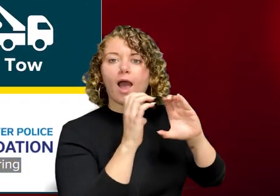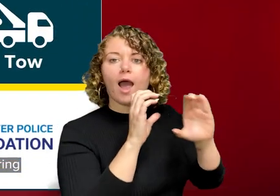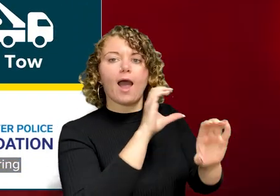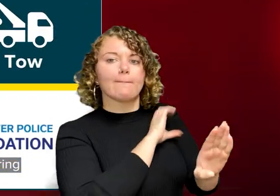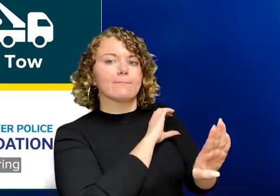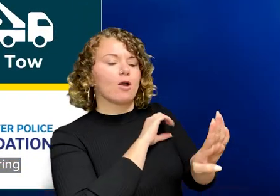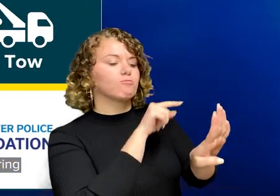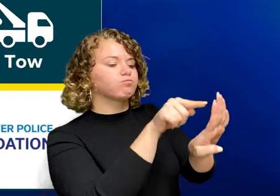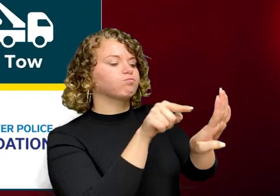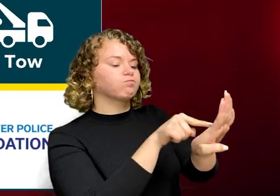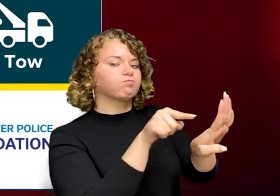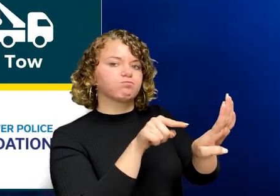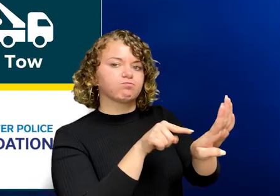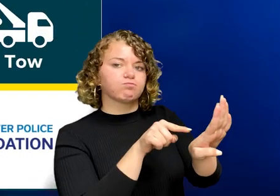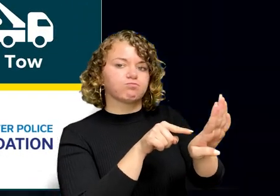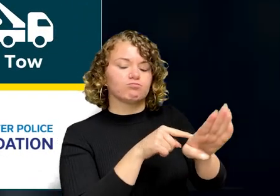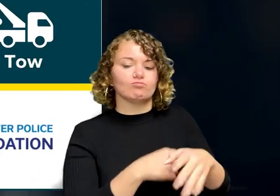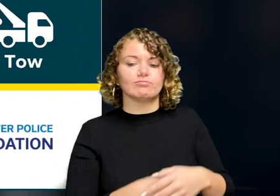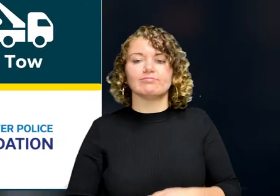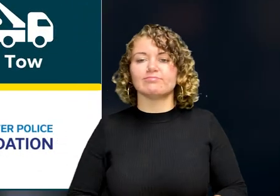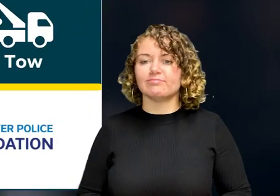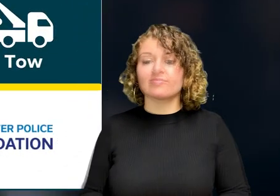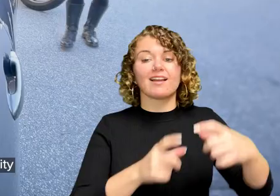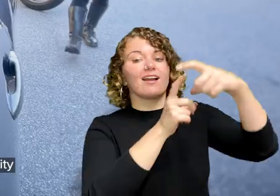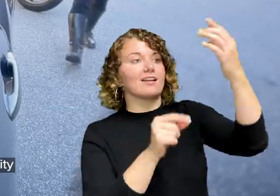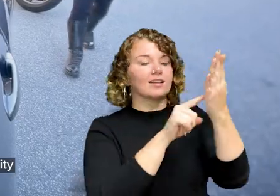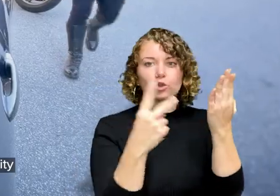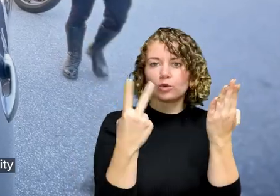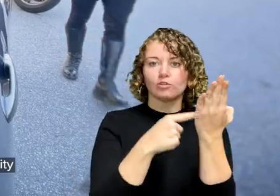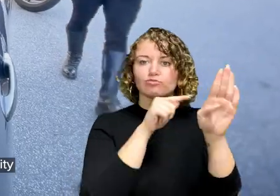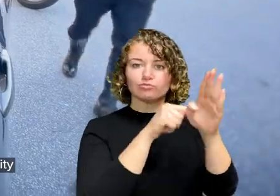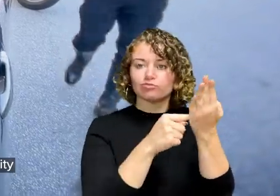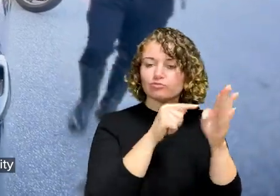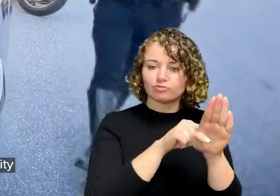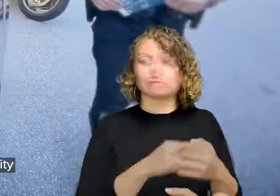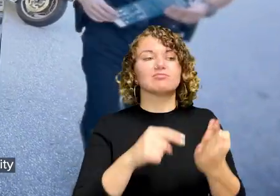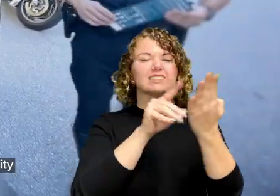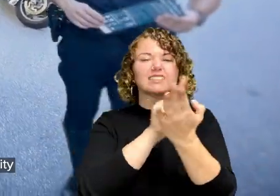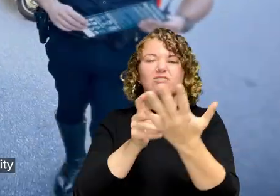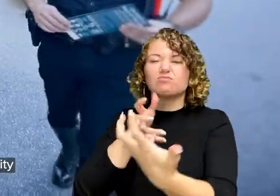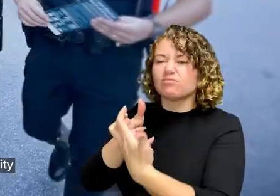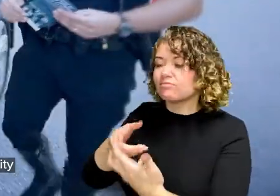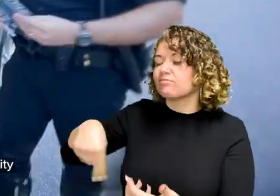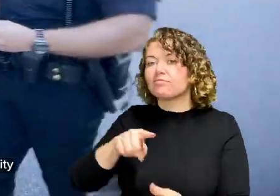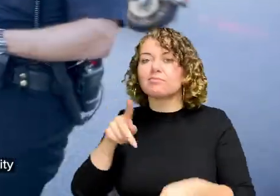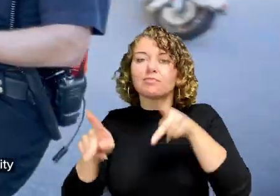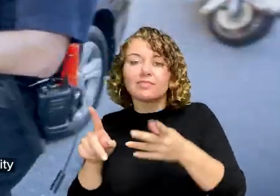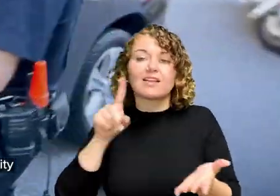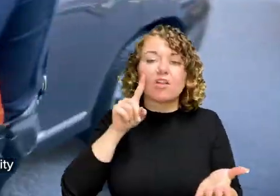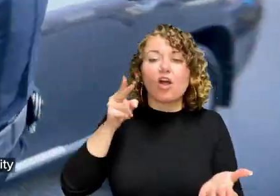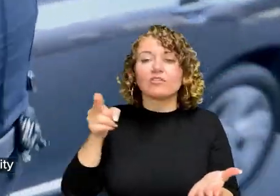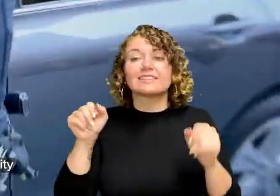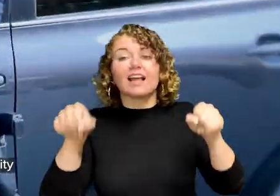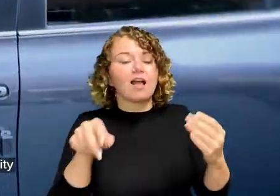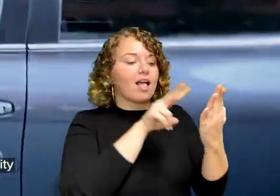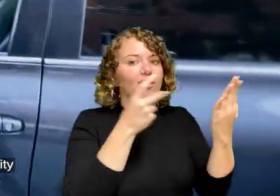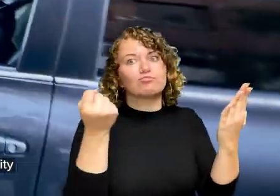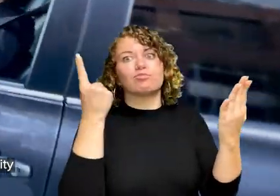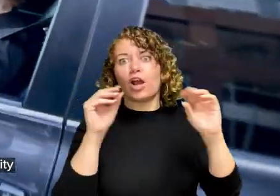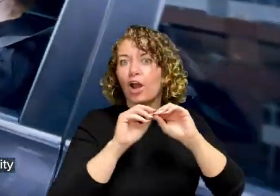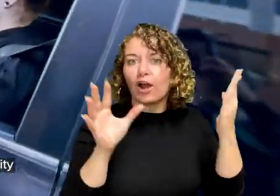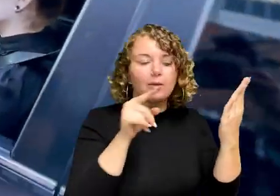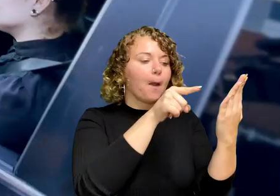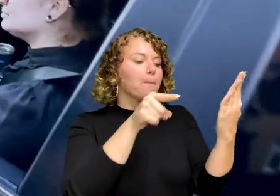or hard of hearing to communicate with police members. The two-sided visor card was designed in a way to maximize the